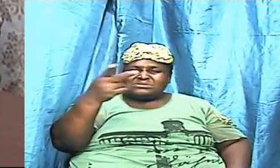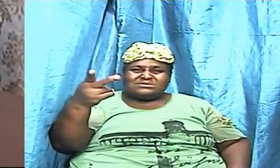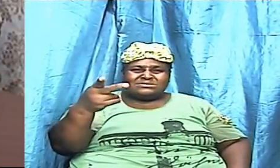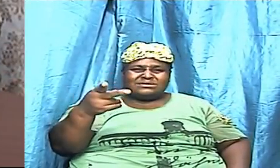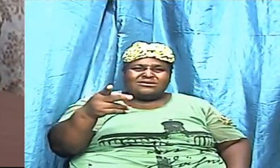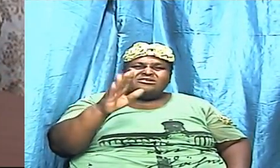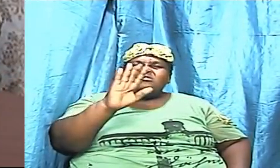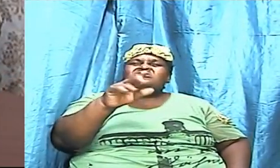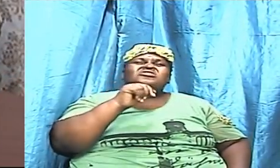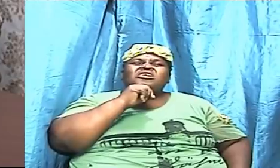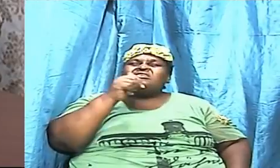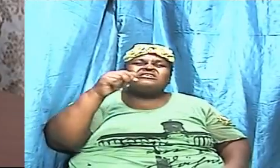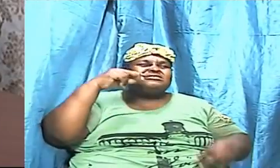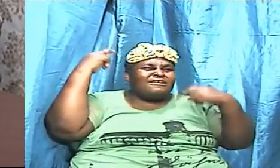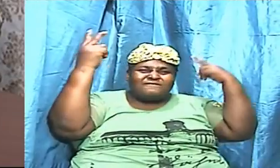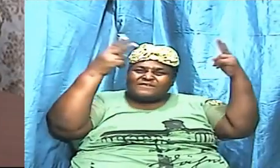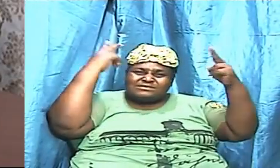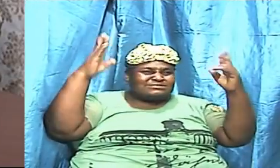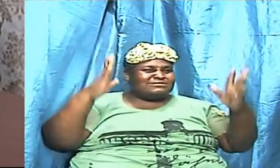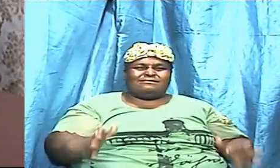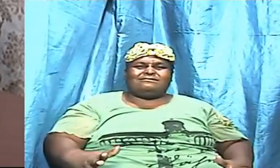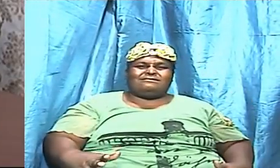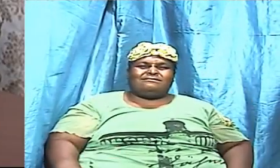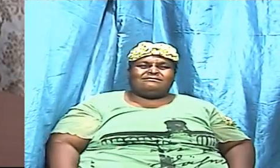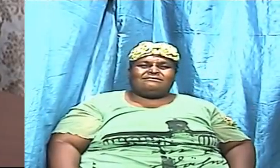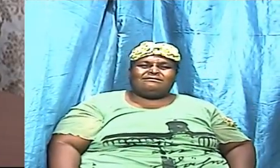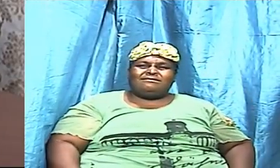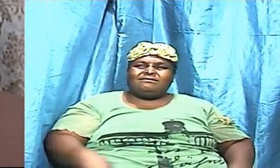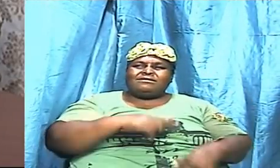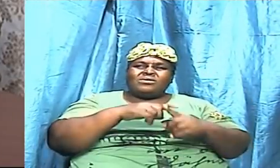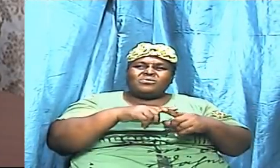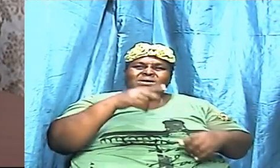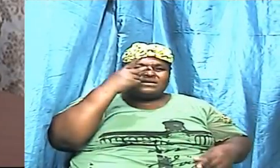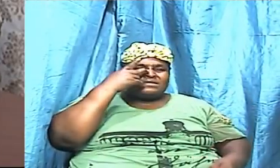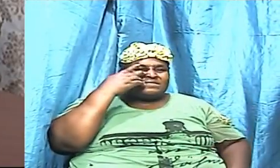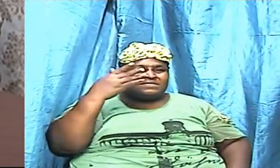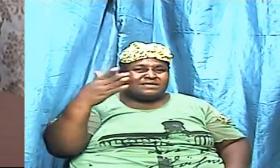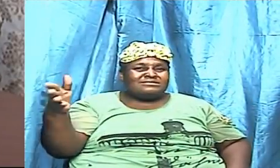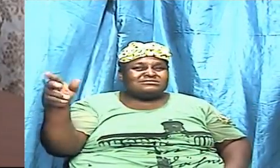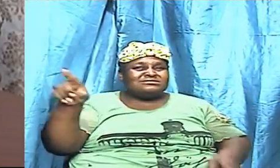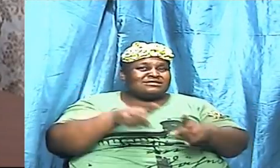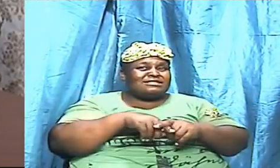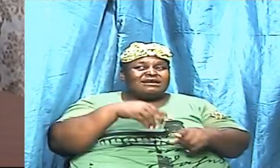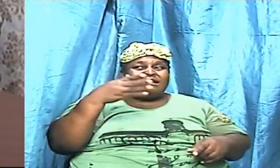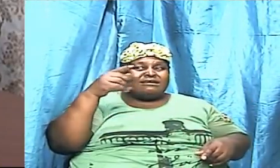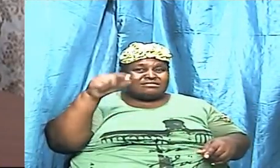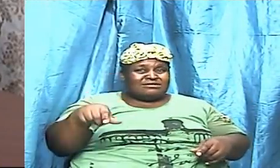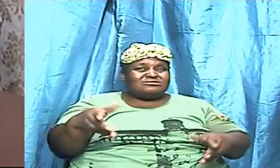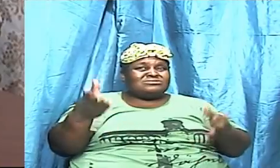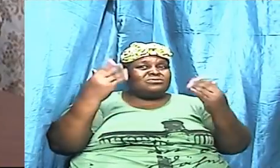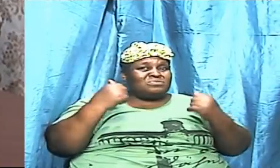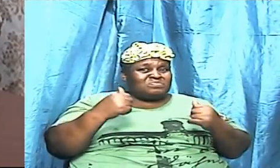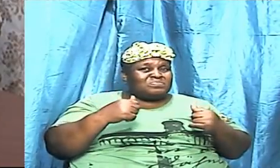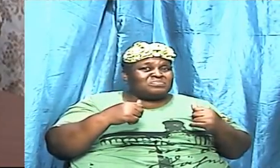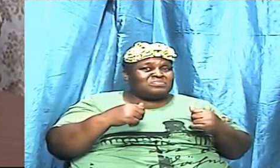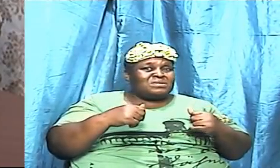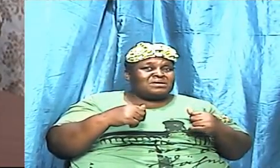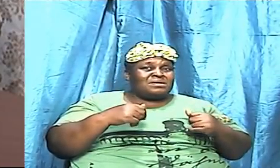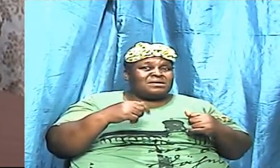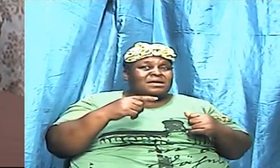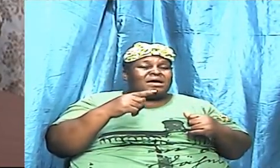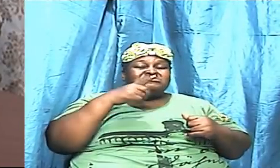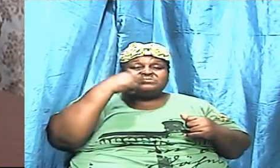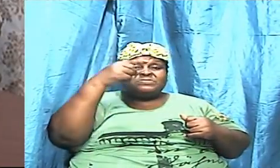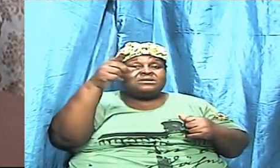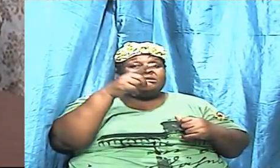when thoughts like these come I am submitting to all our young people